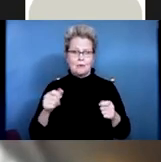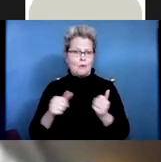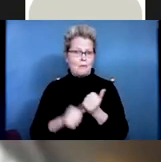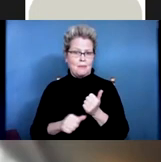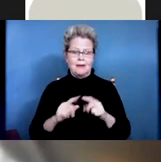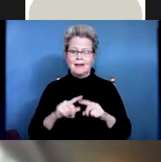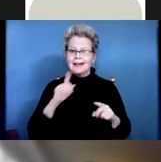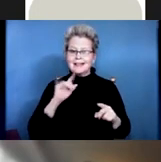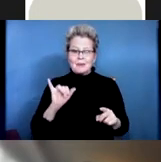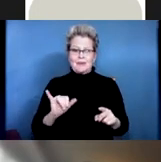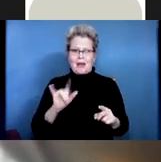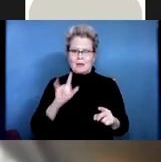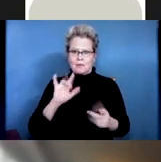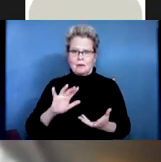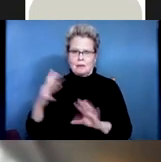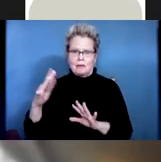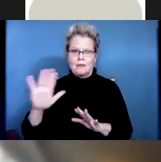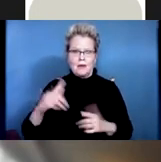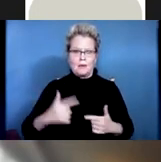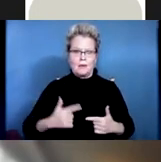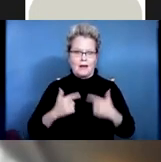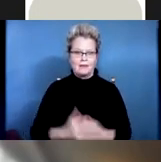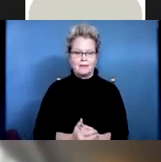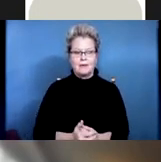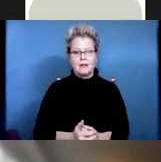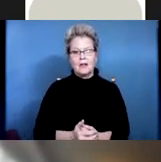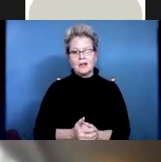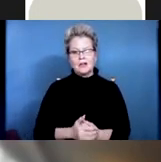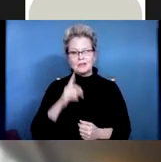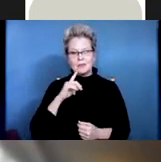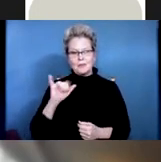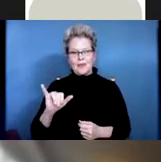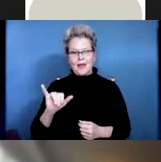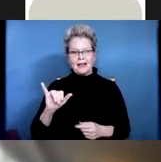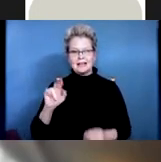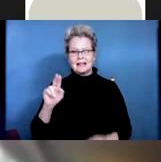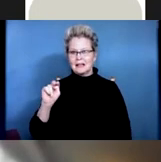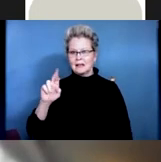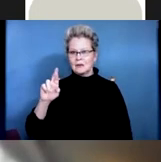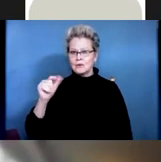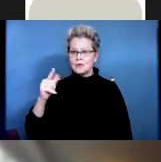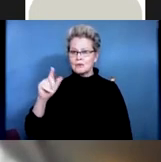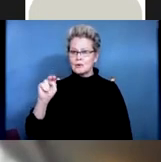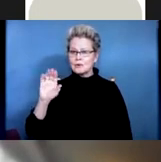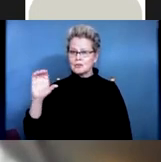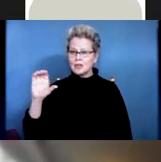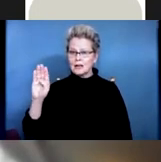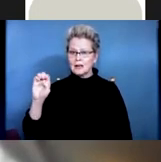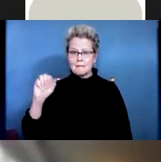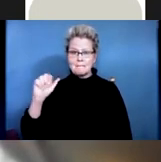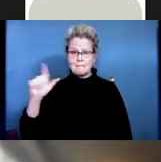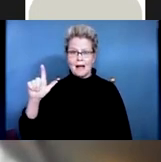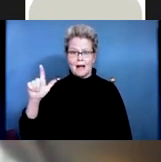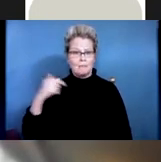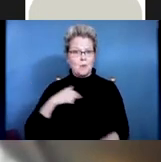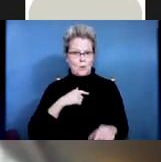And the most important thing about neurogenic bowel is that there are things we can do in the field of